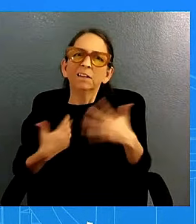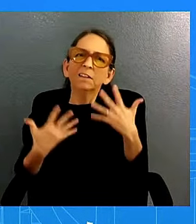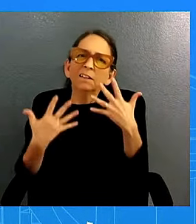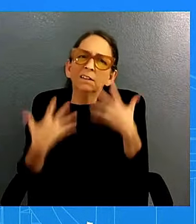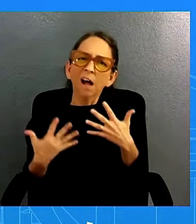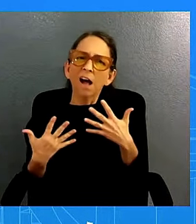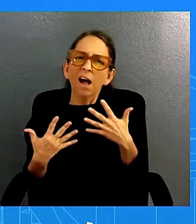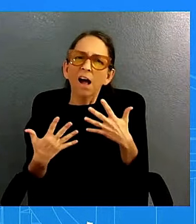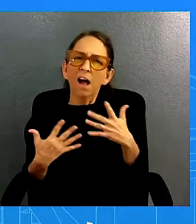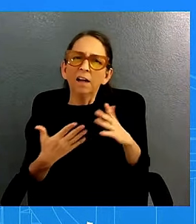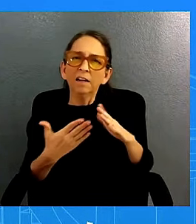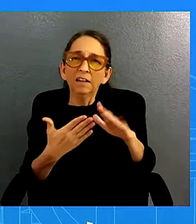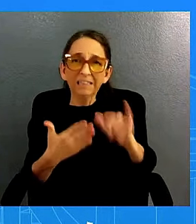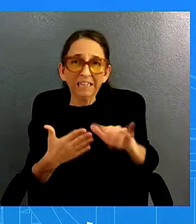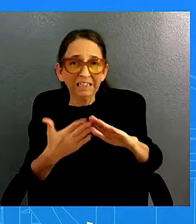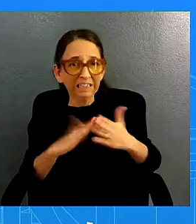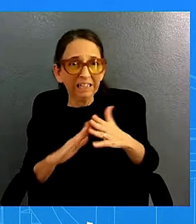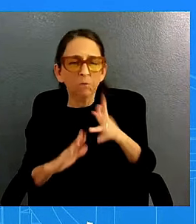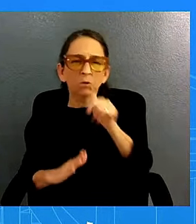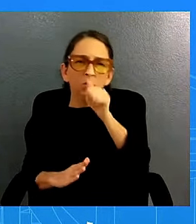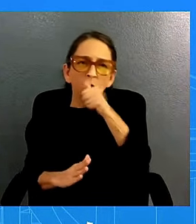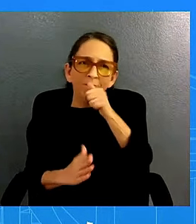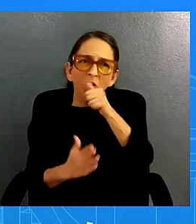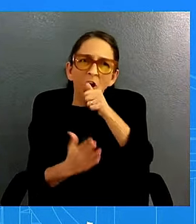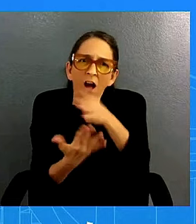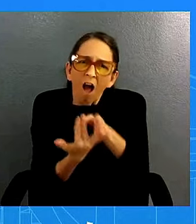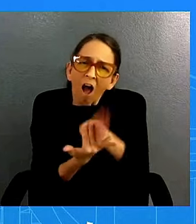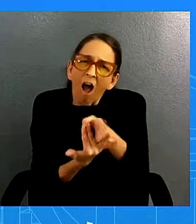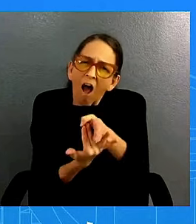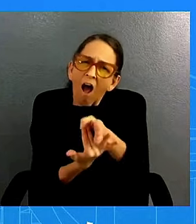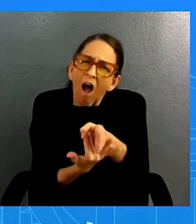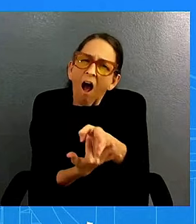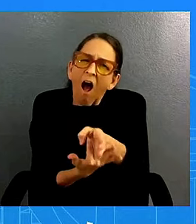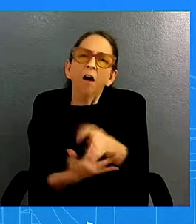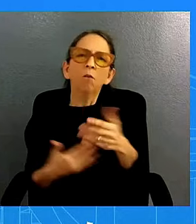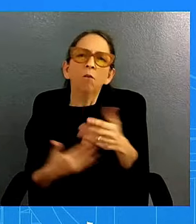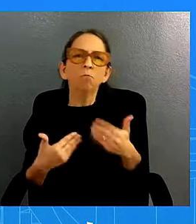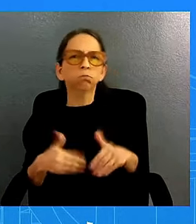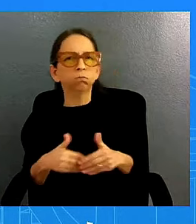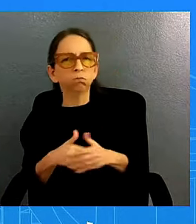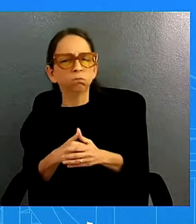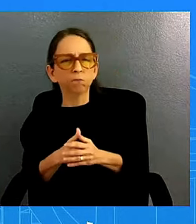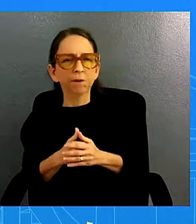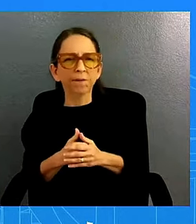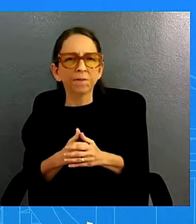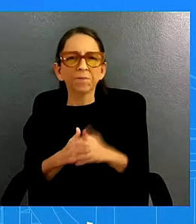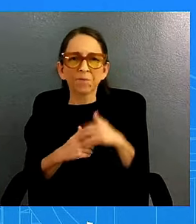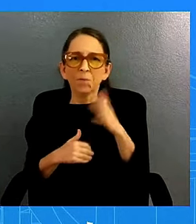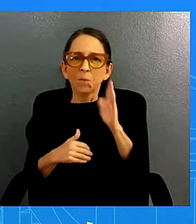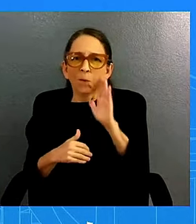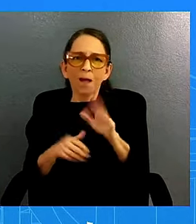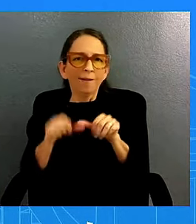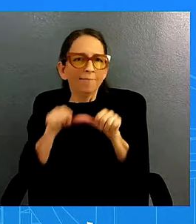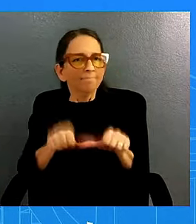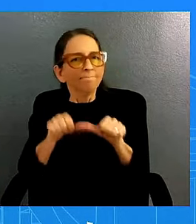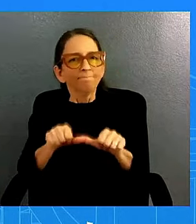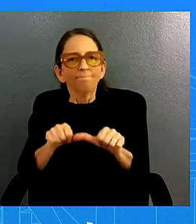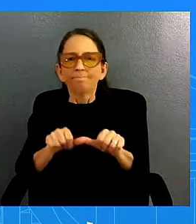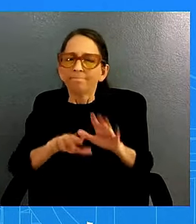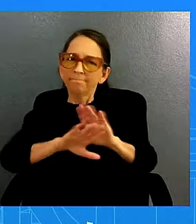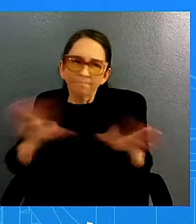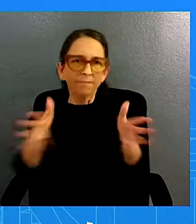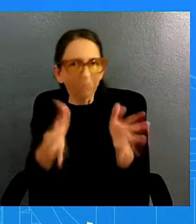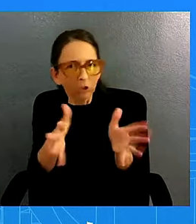and uh and so we are um we're going to continue to call that out i do want to say a couple of things that we have been able to provide